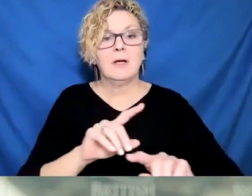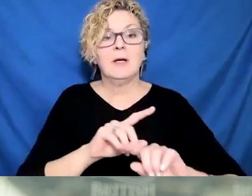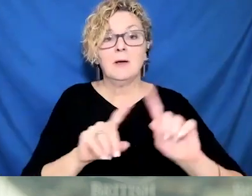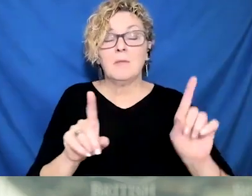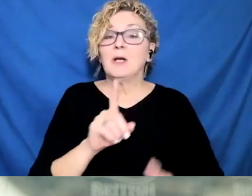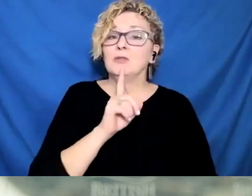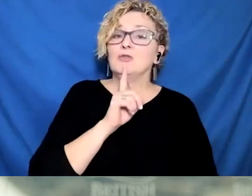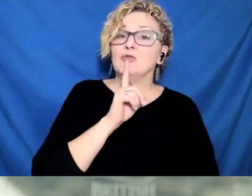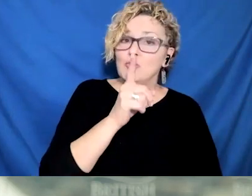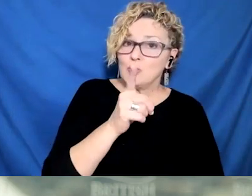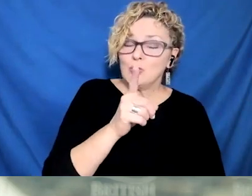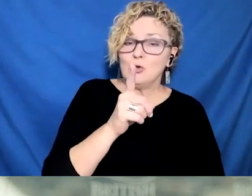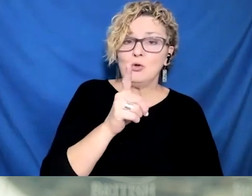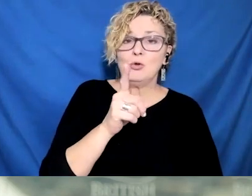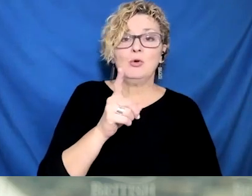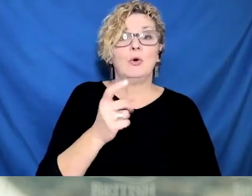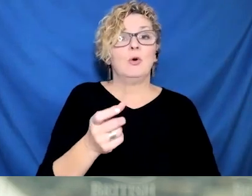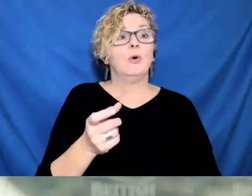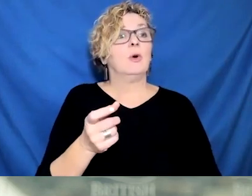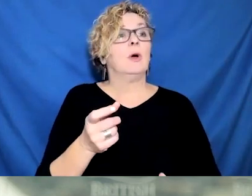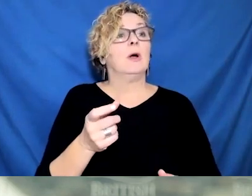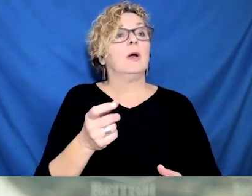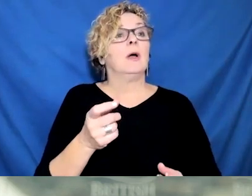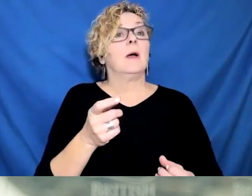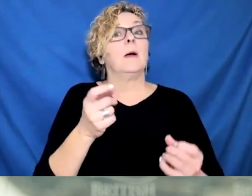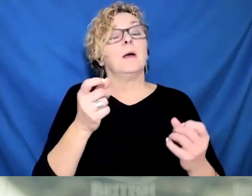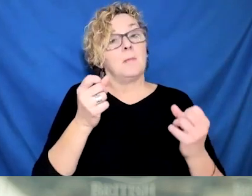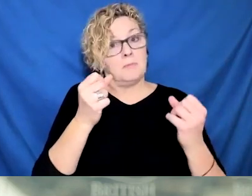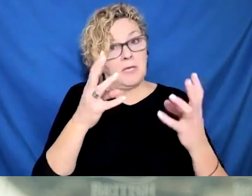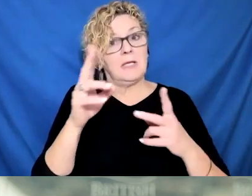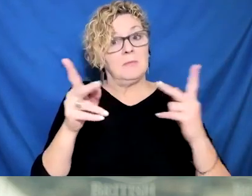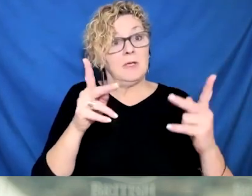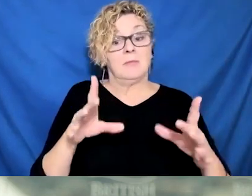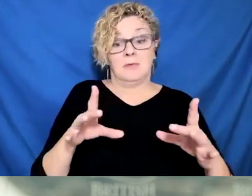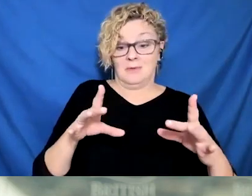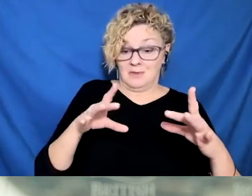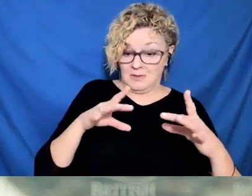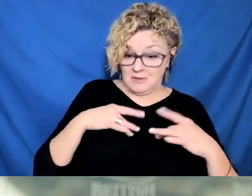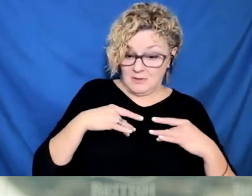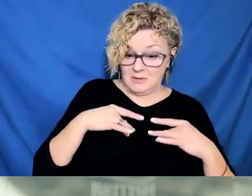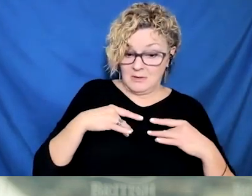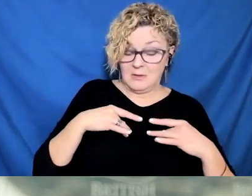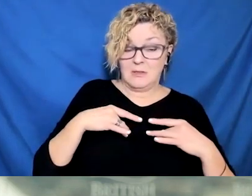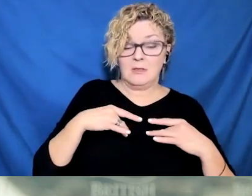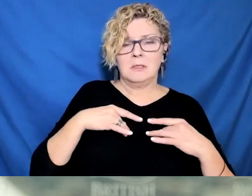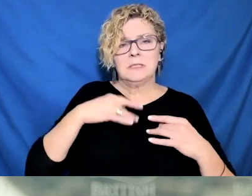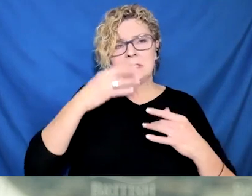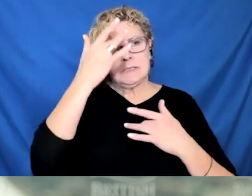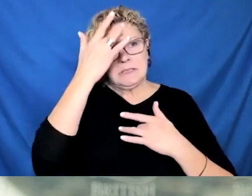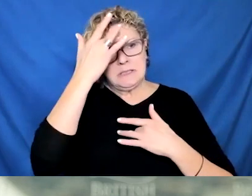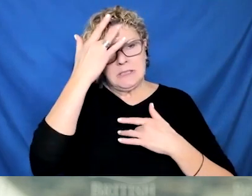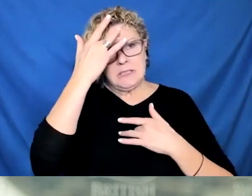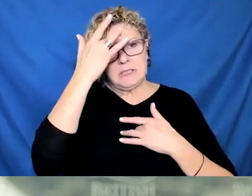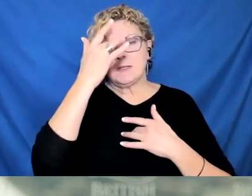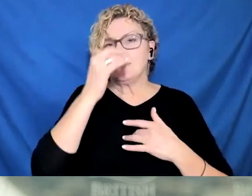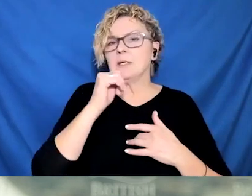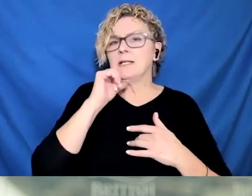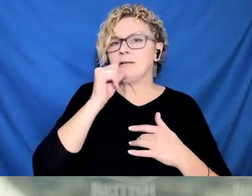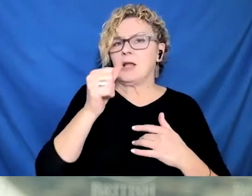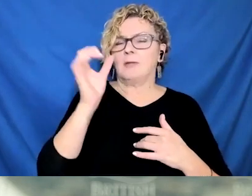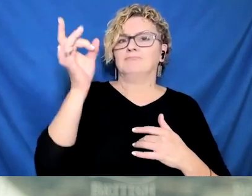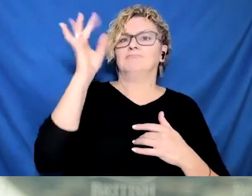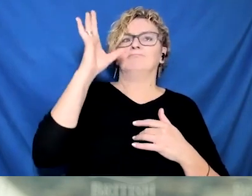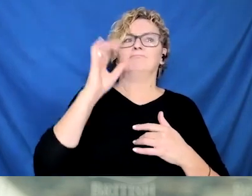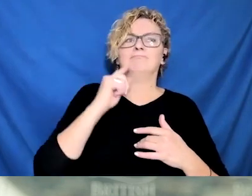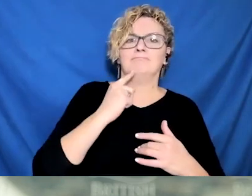they need to do, and that's been happening as well, that Dr. Henry and her team have led, and the Ministry of Health, myself and others have